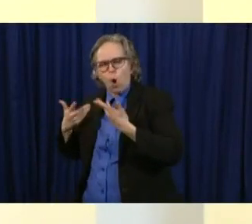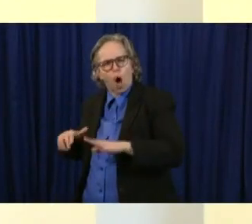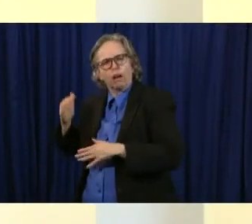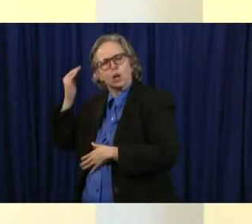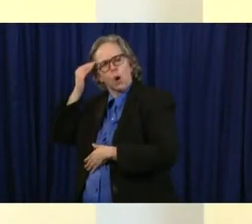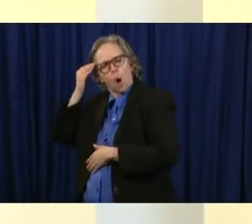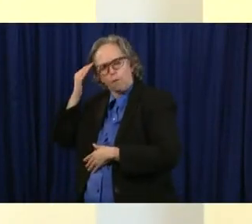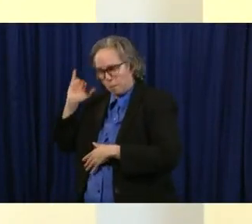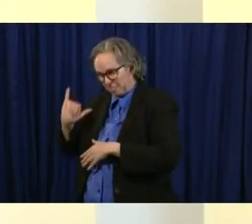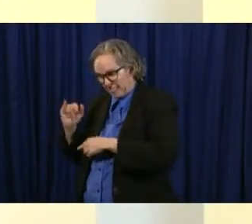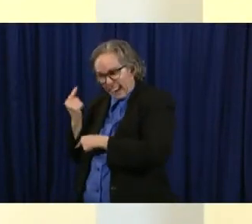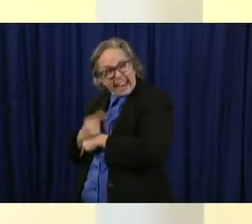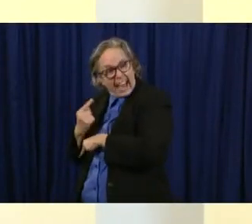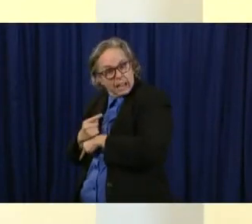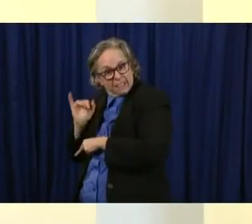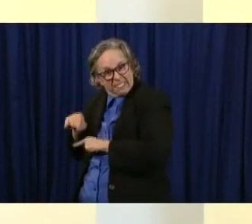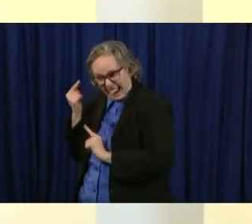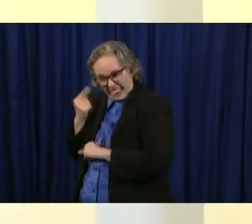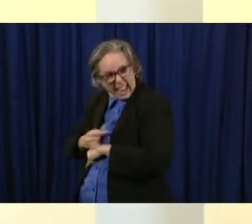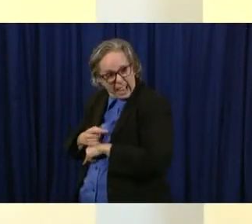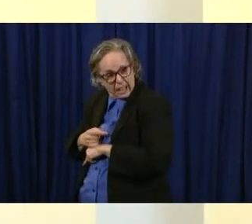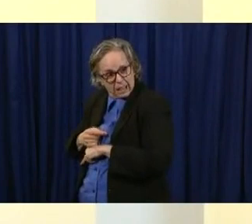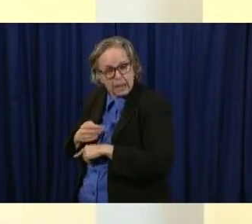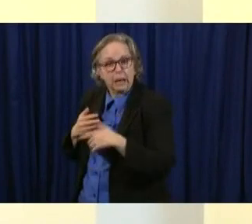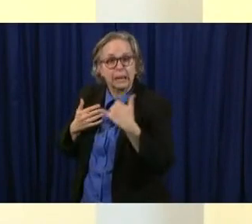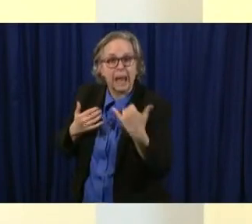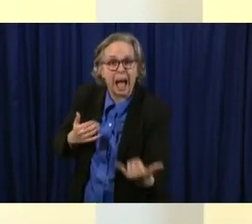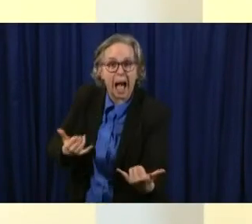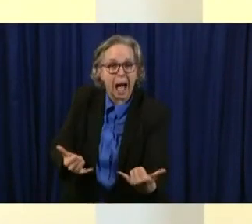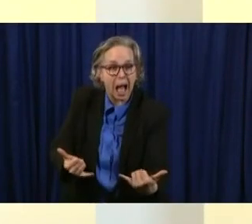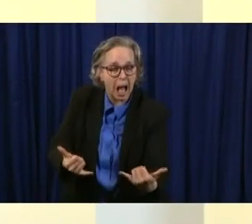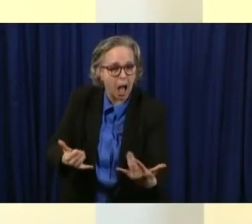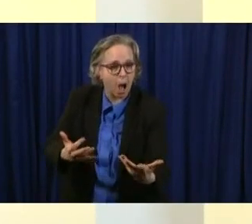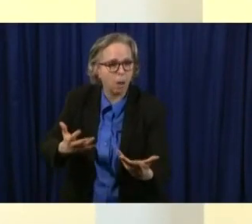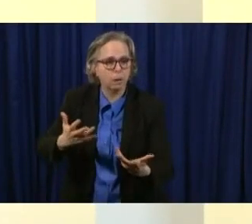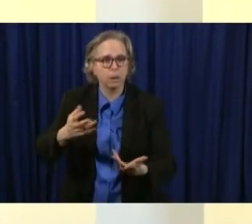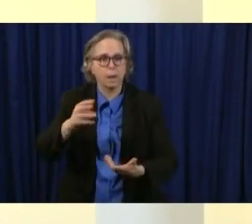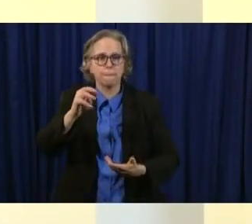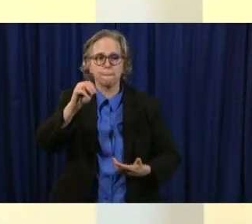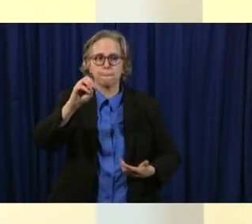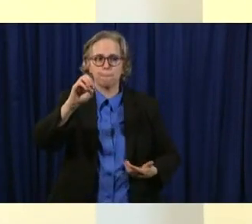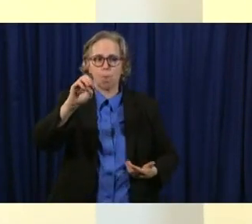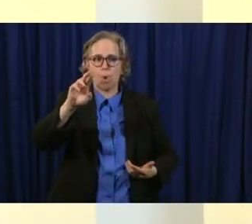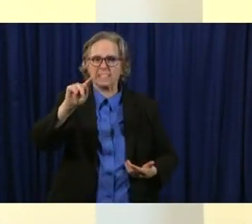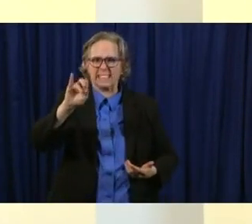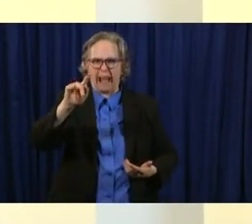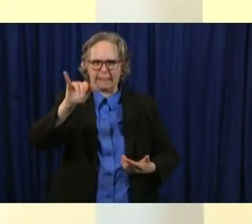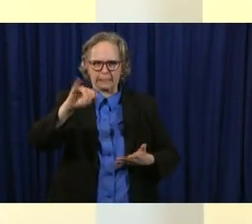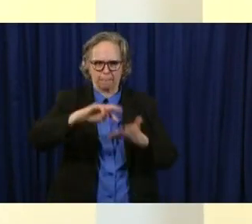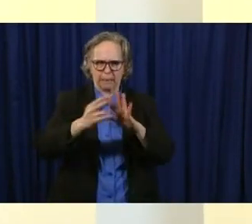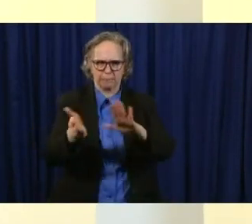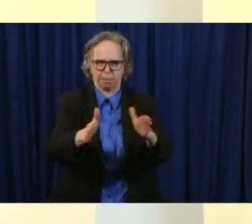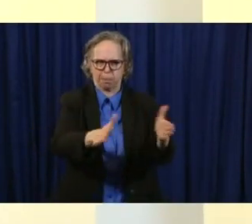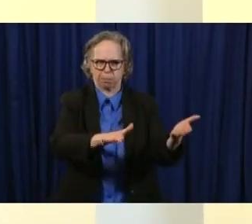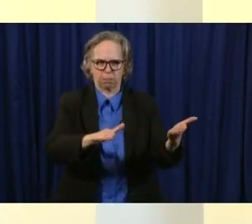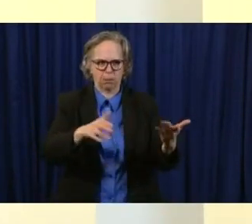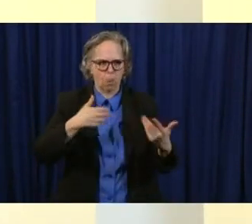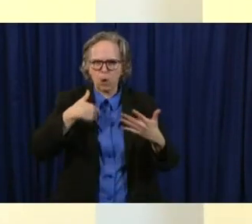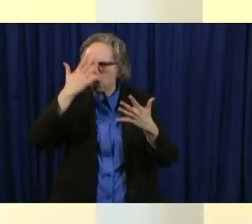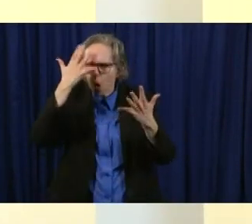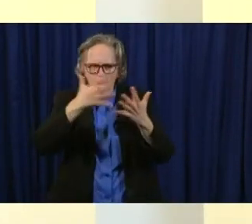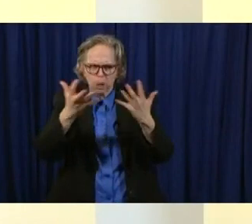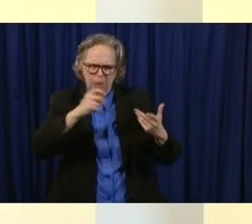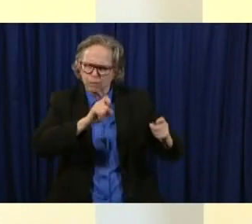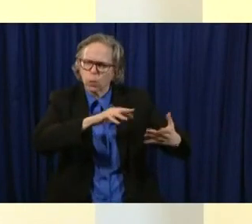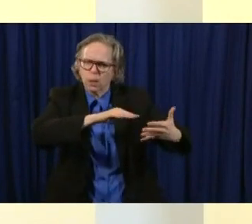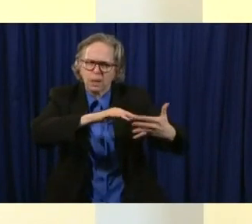mortality. Still not a lot. I mean, we have estimates coming out of China and other countries but one of the